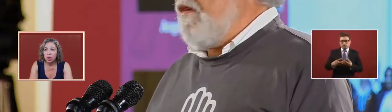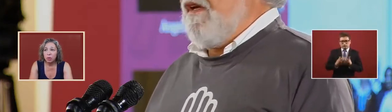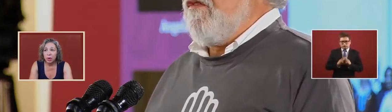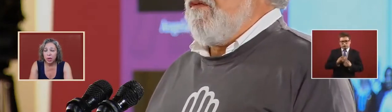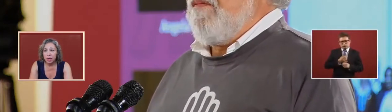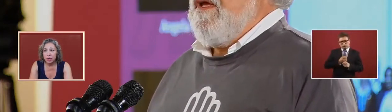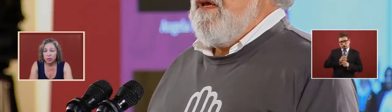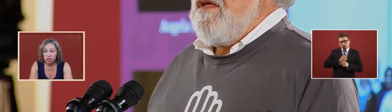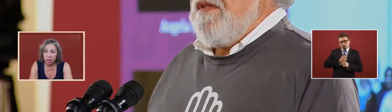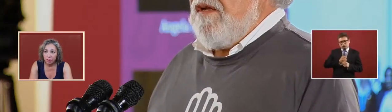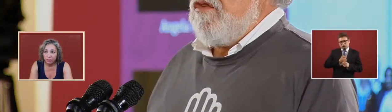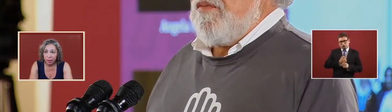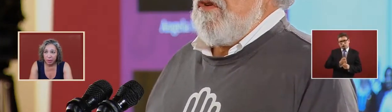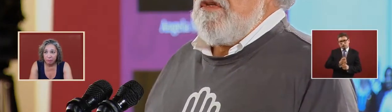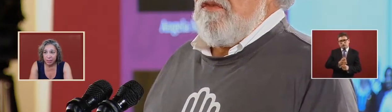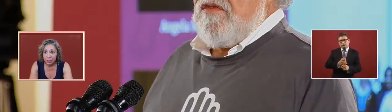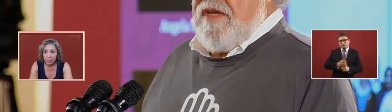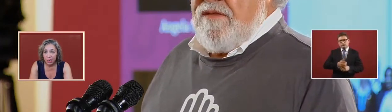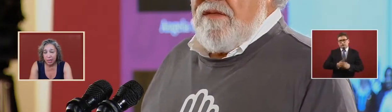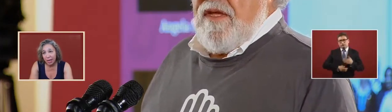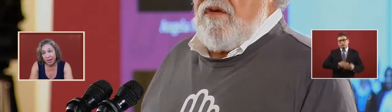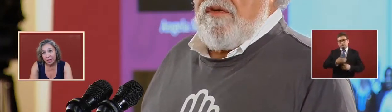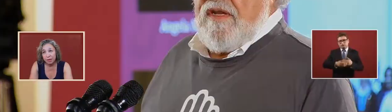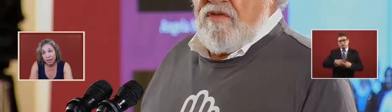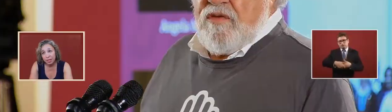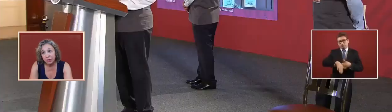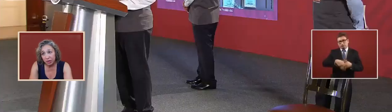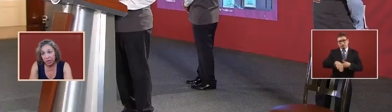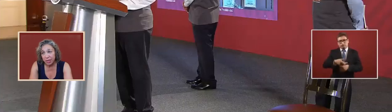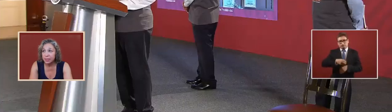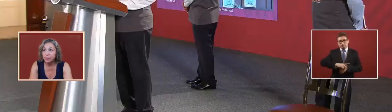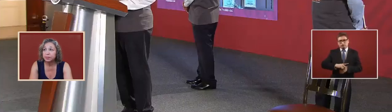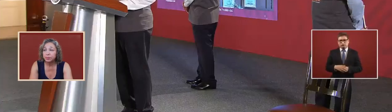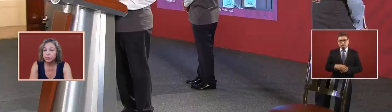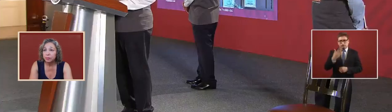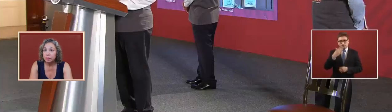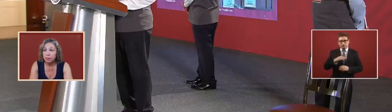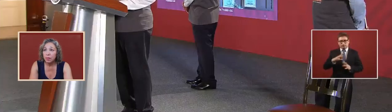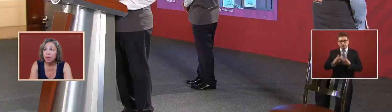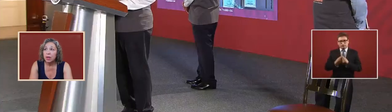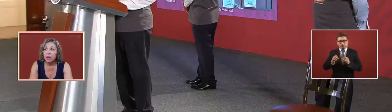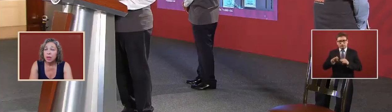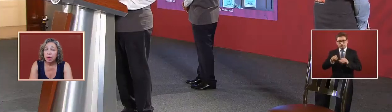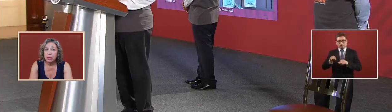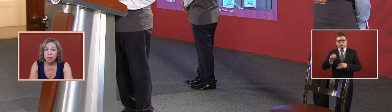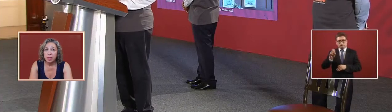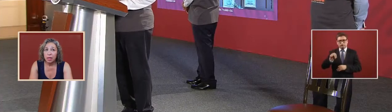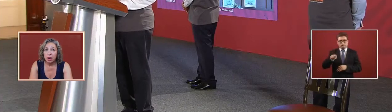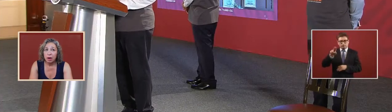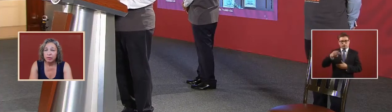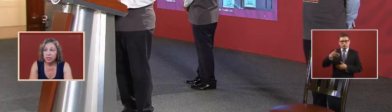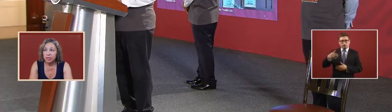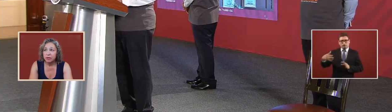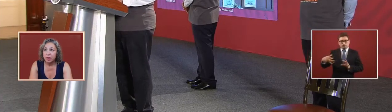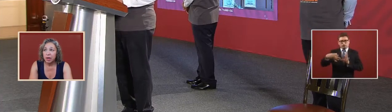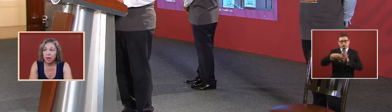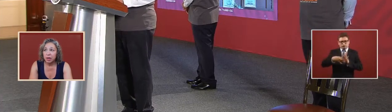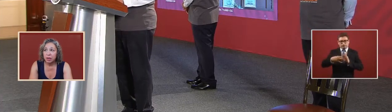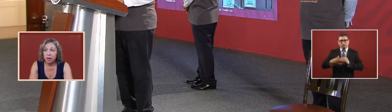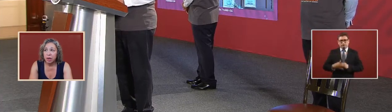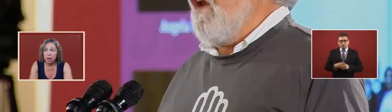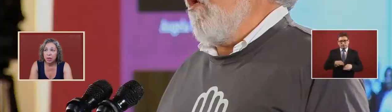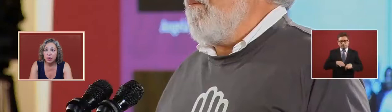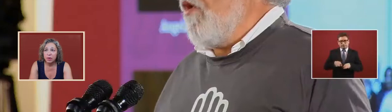incorporated to the job of investigating and in the next few days with the office of